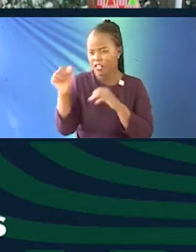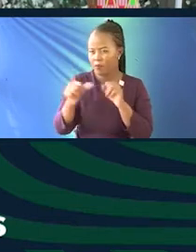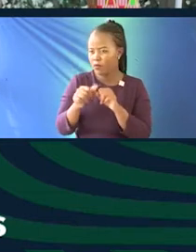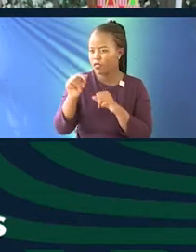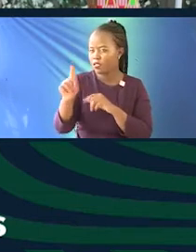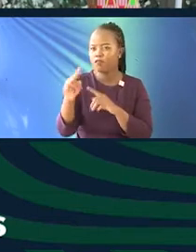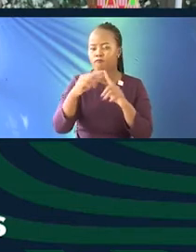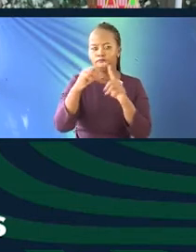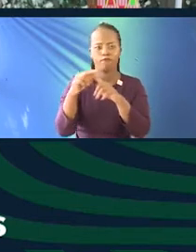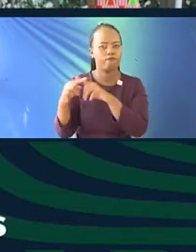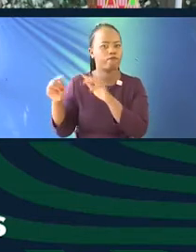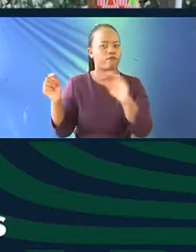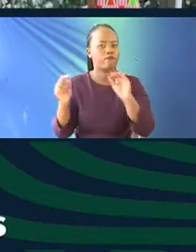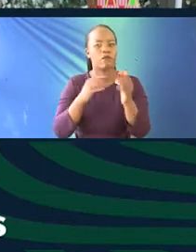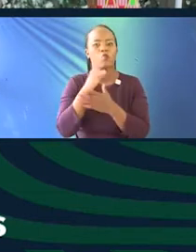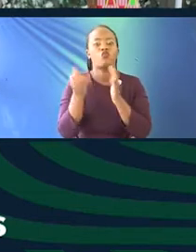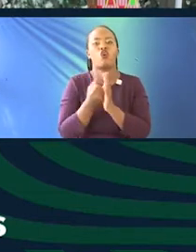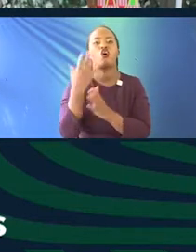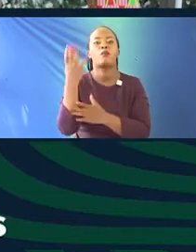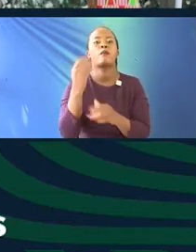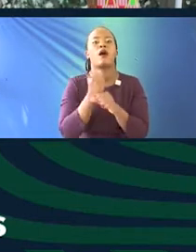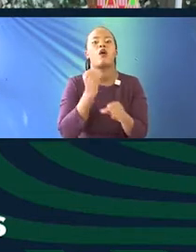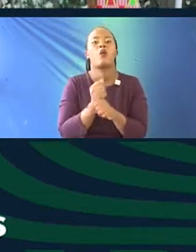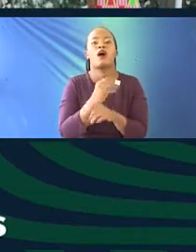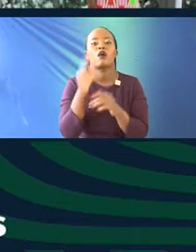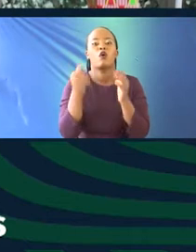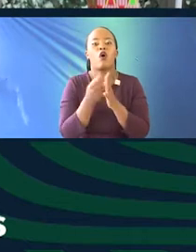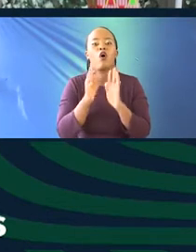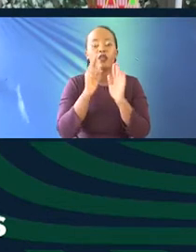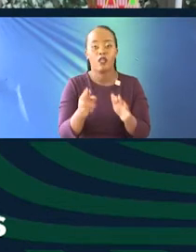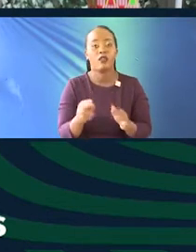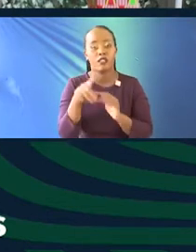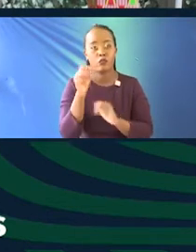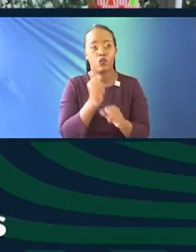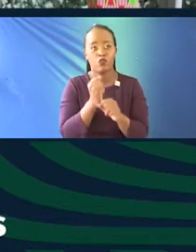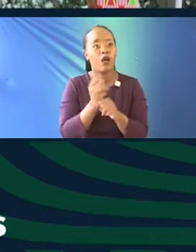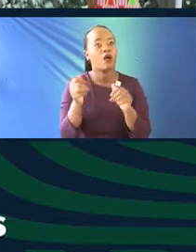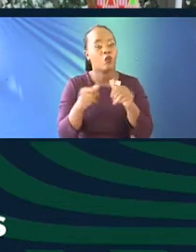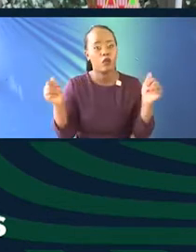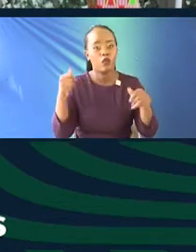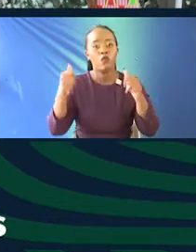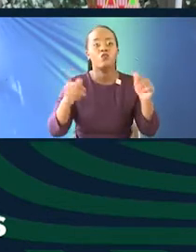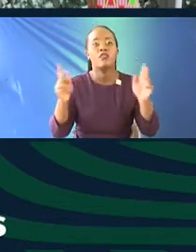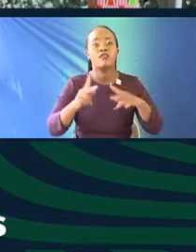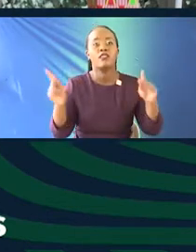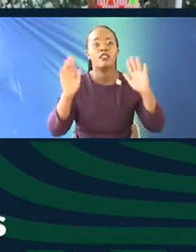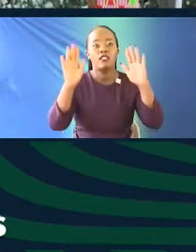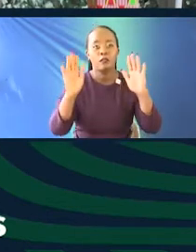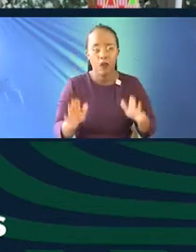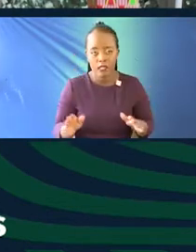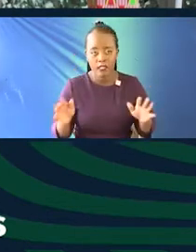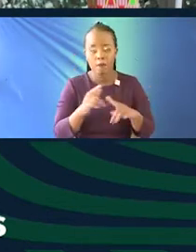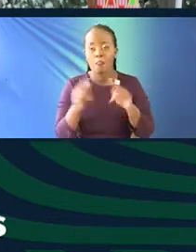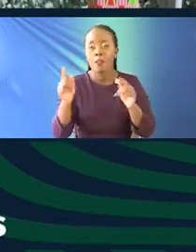repositories of all this paperwork and all these records and all these archives. They do serve that function and that is very, very key. But one of